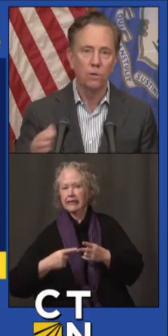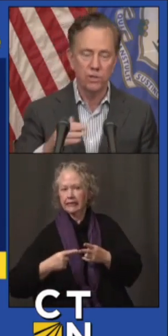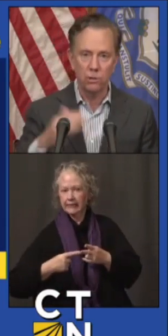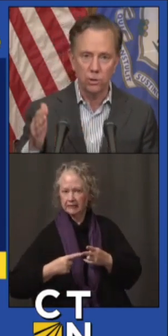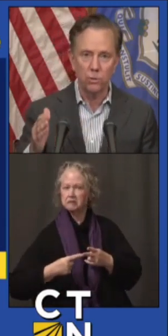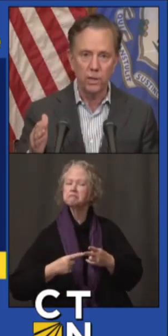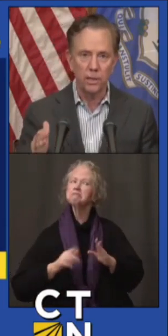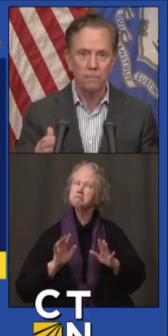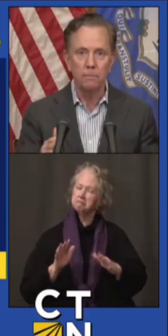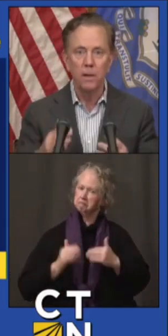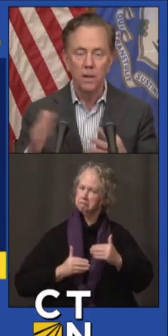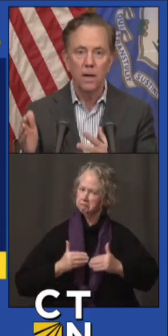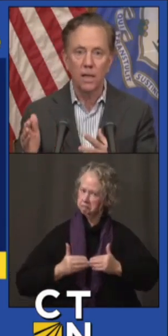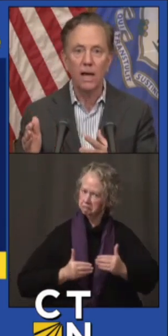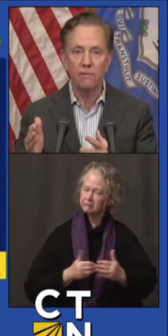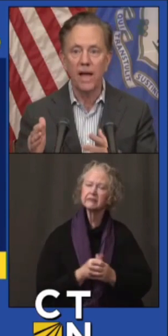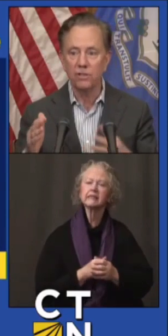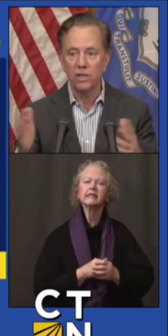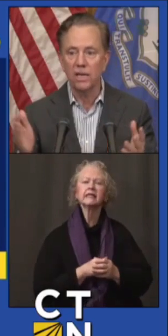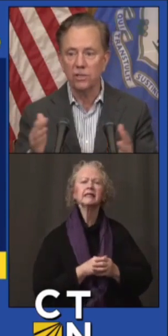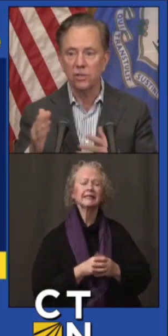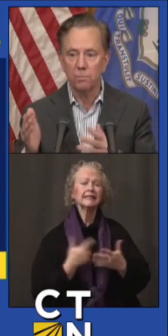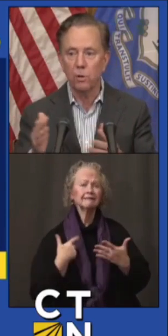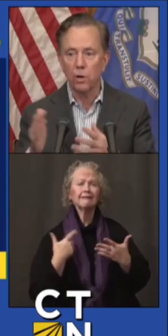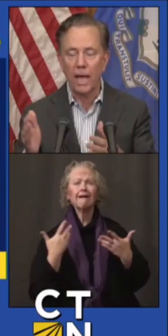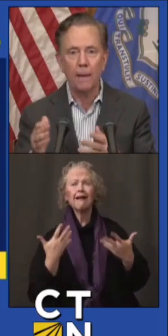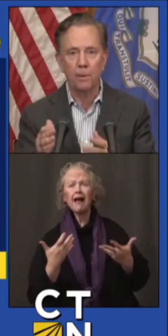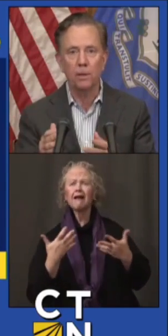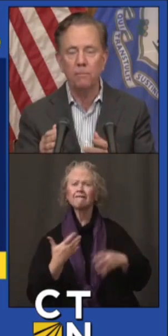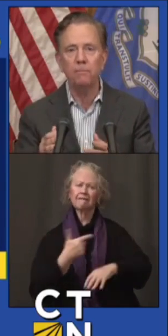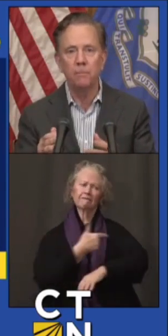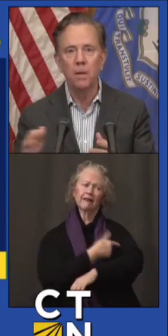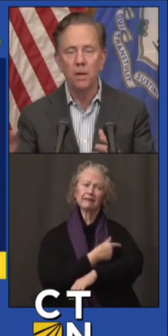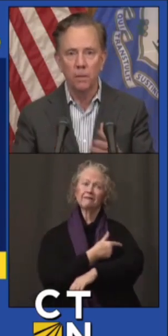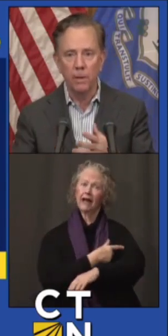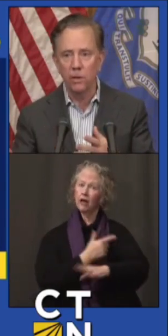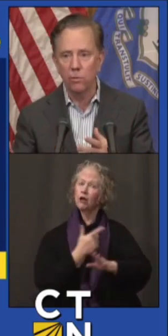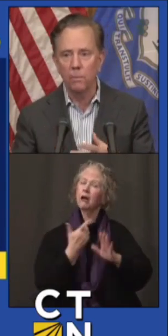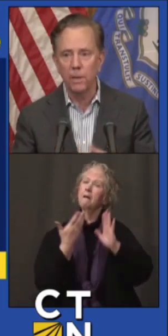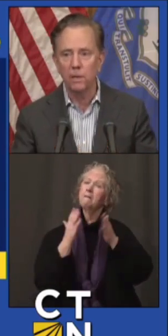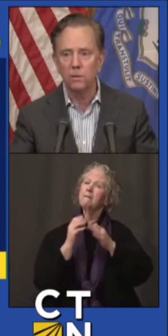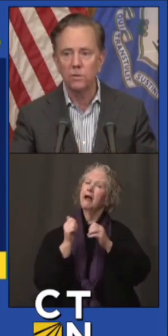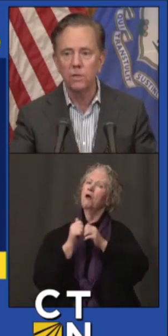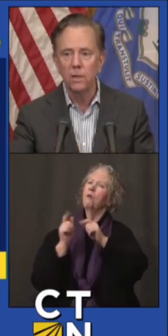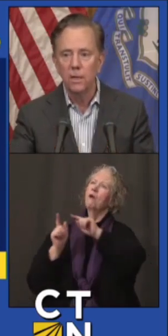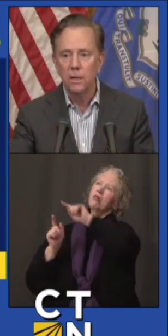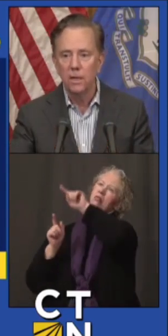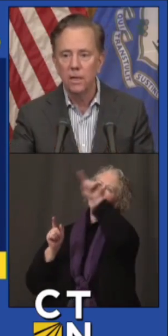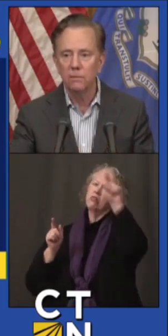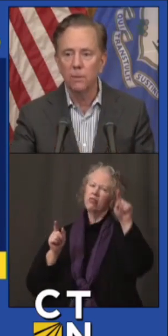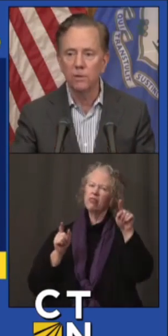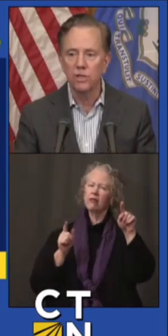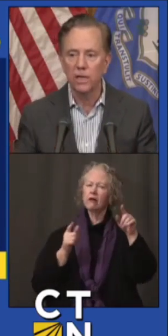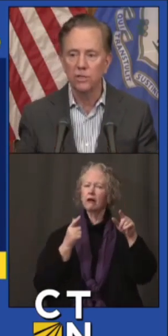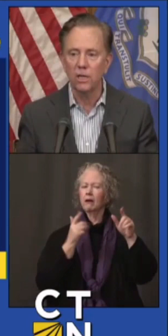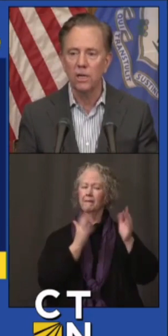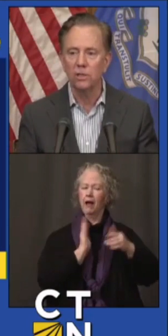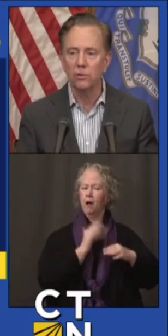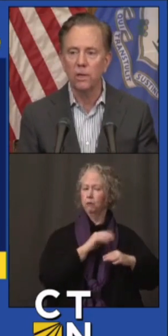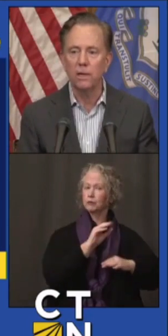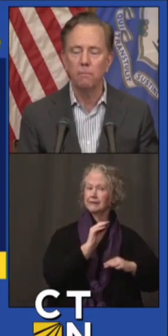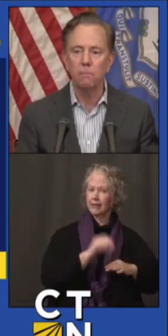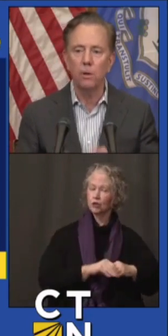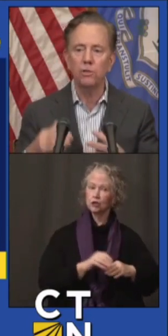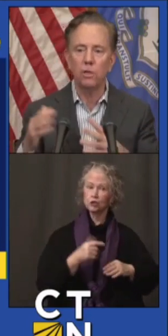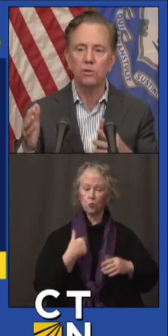We're still doing a lot of vaccinations per capita compared to our peers. Number six in the